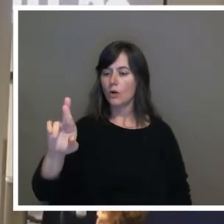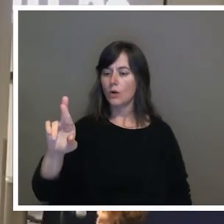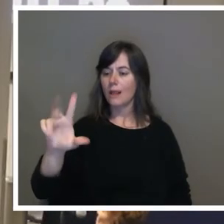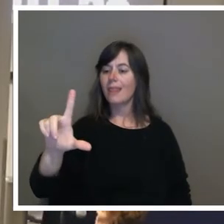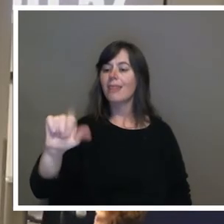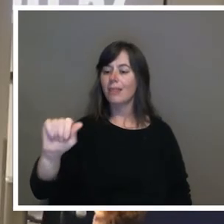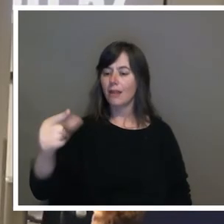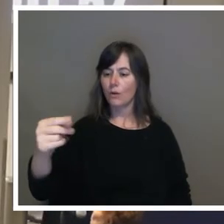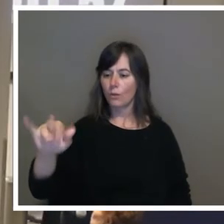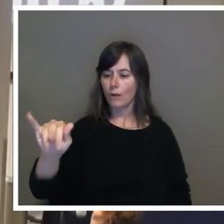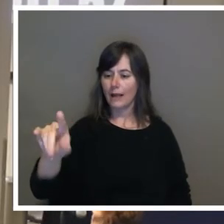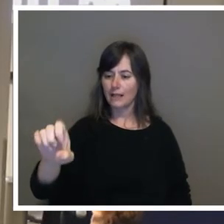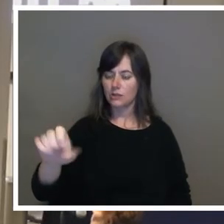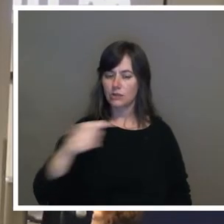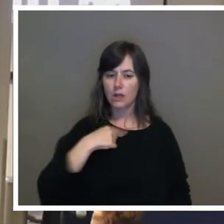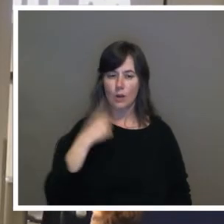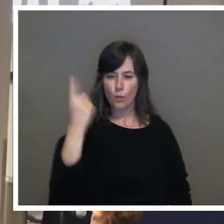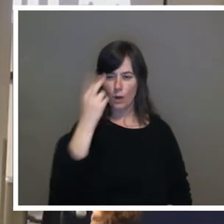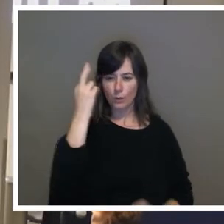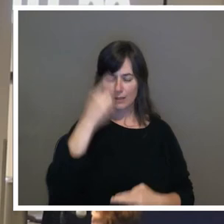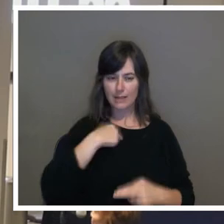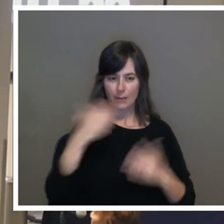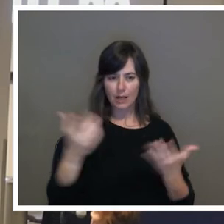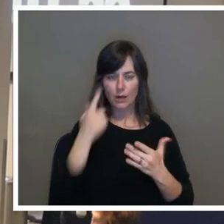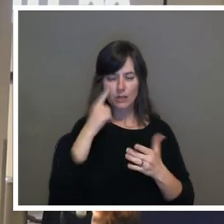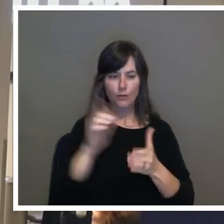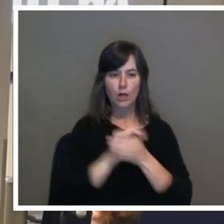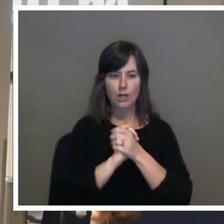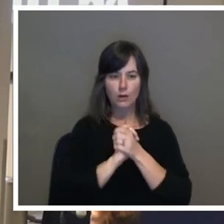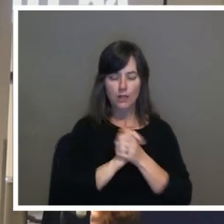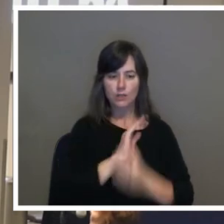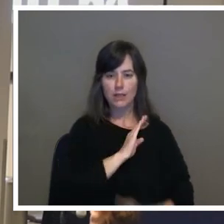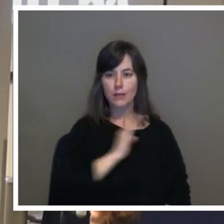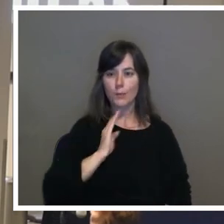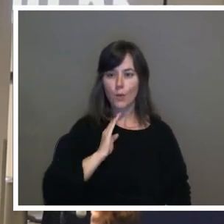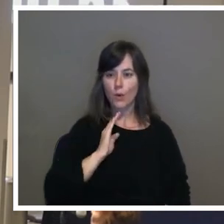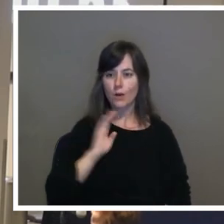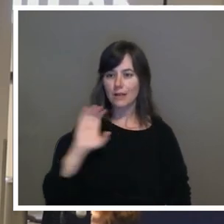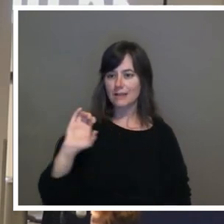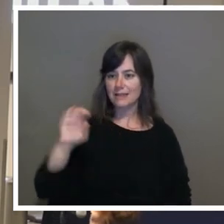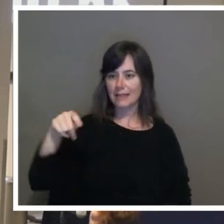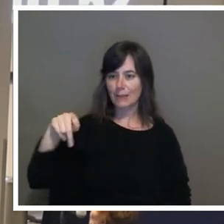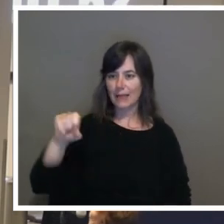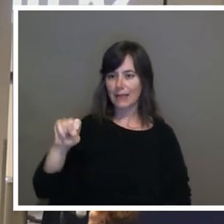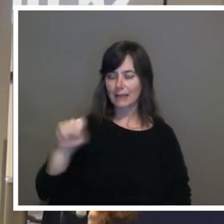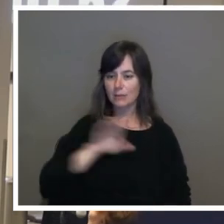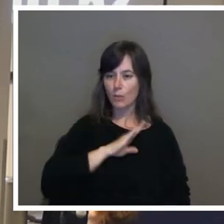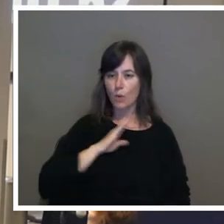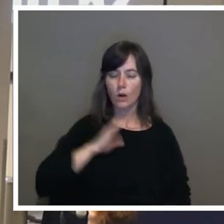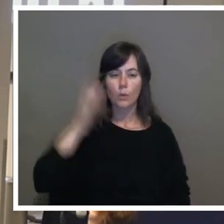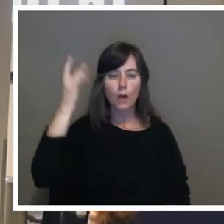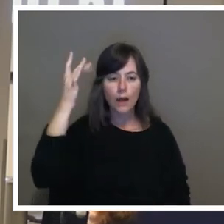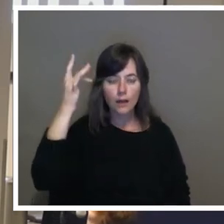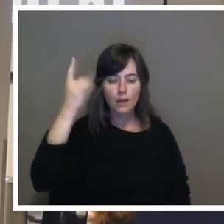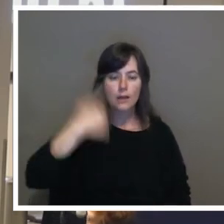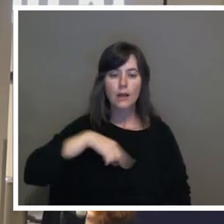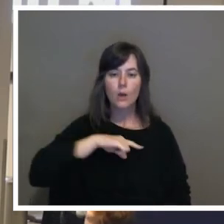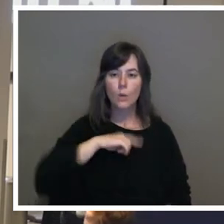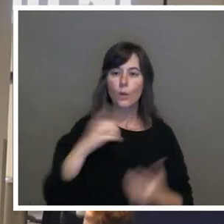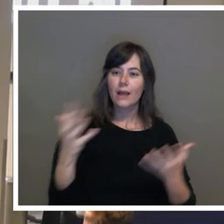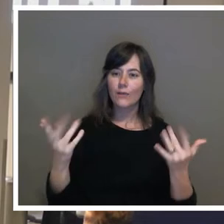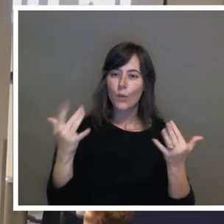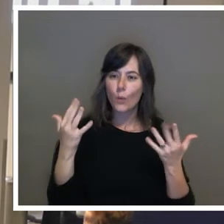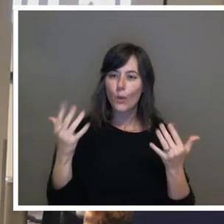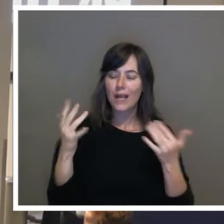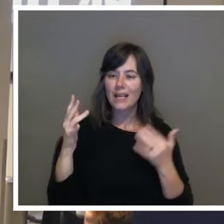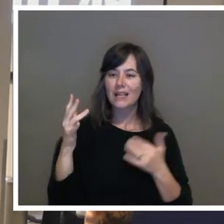is to congratulate the board, CPS board, because we have waited 70